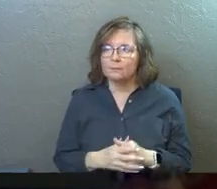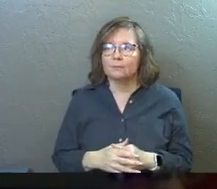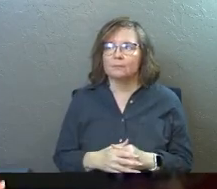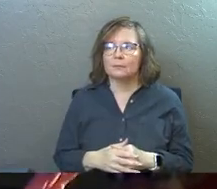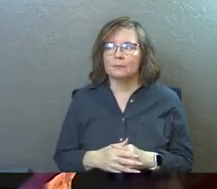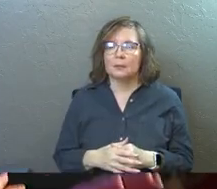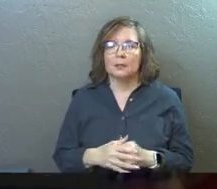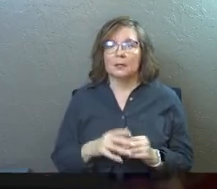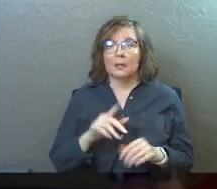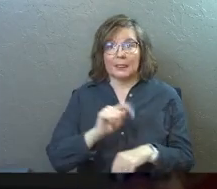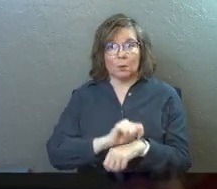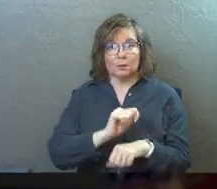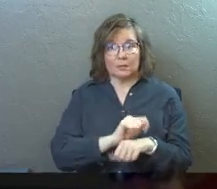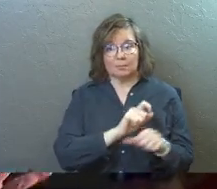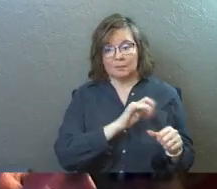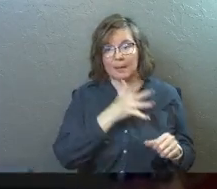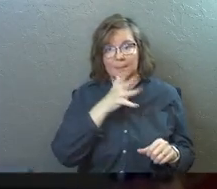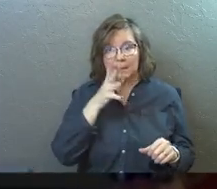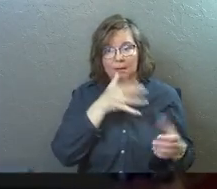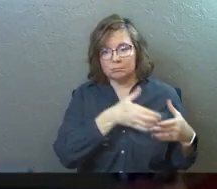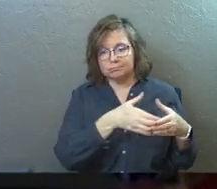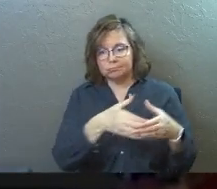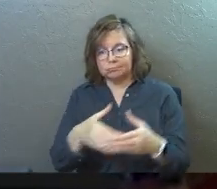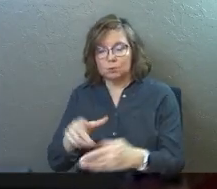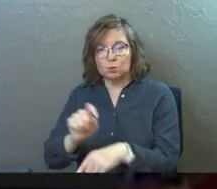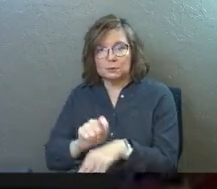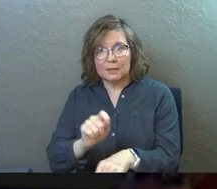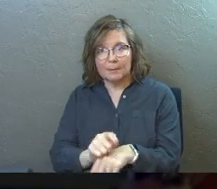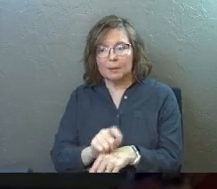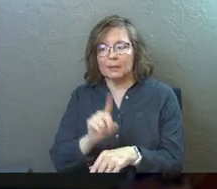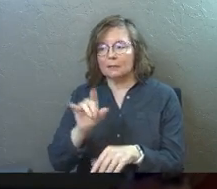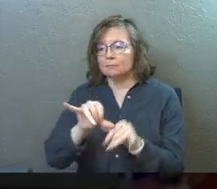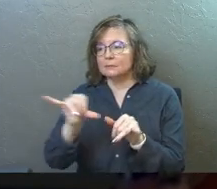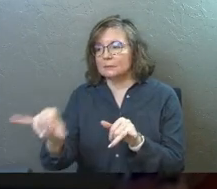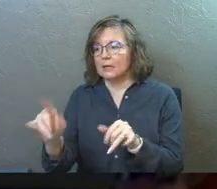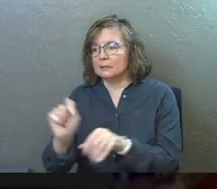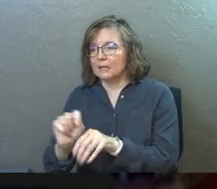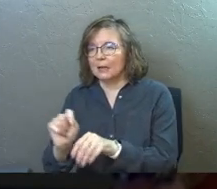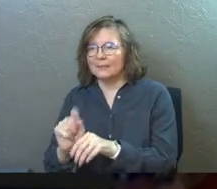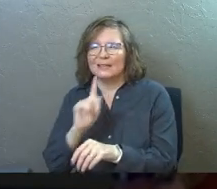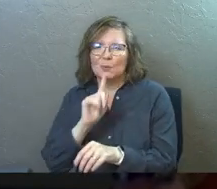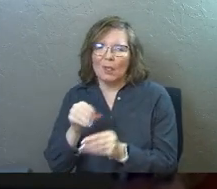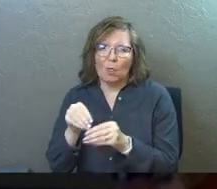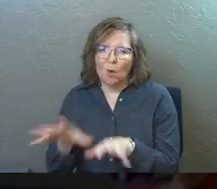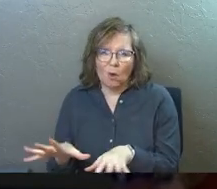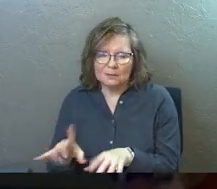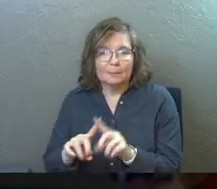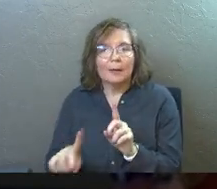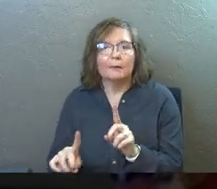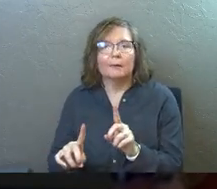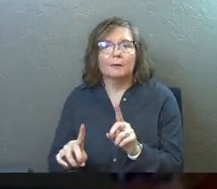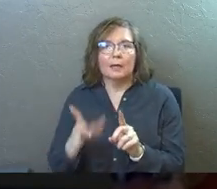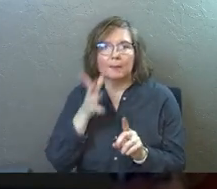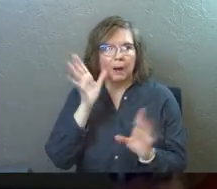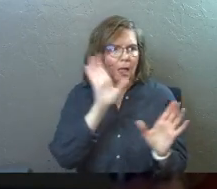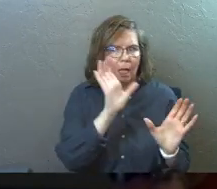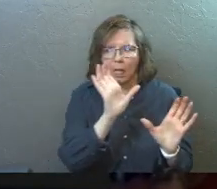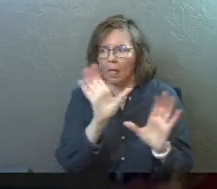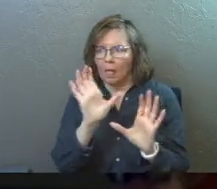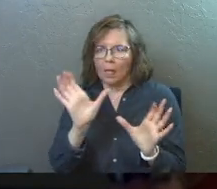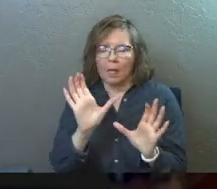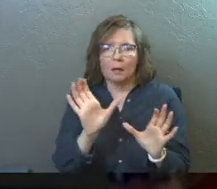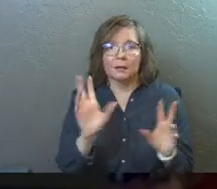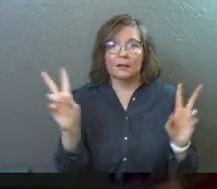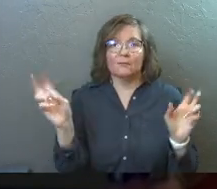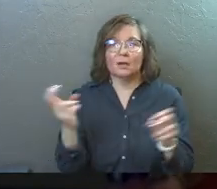He got lost in the temple. His parents were on this trip to Jerusalem. He got lost in the temple, but he didn't really get lost. That phrase